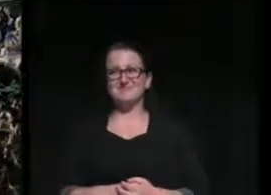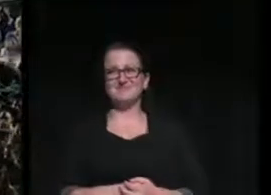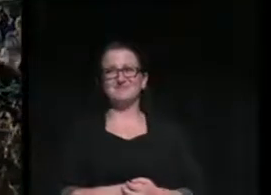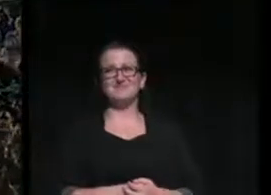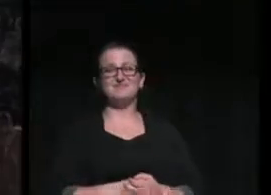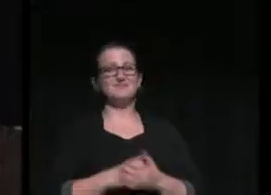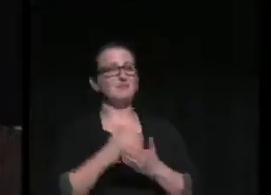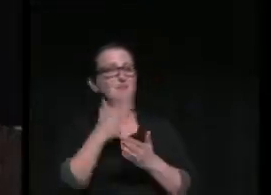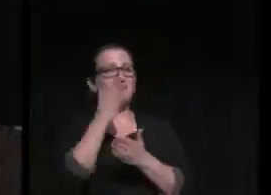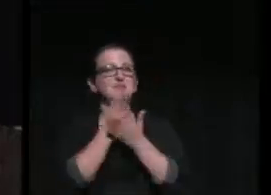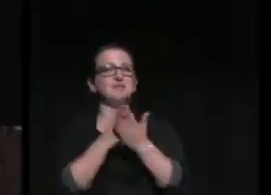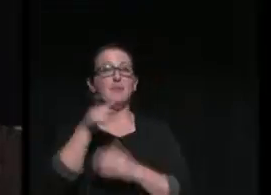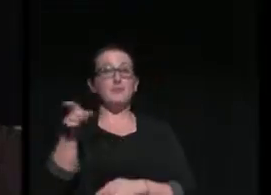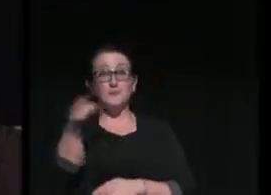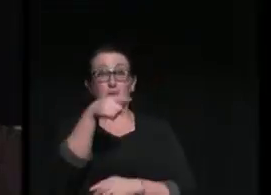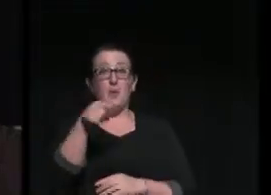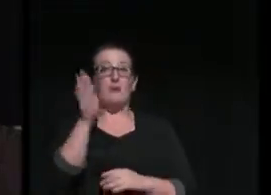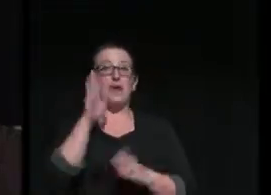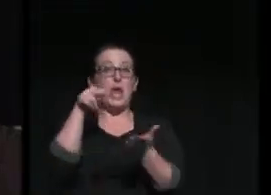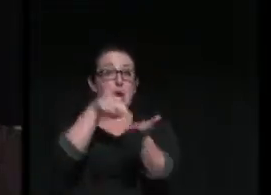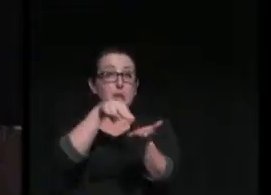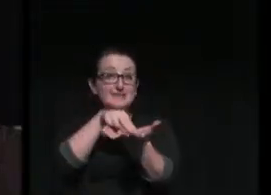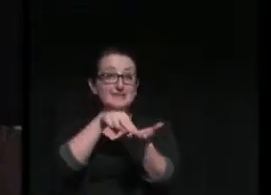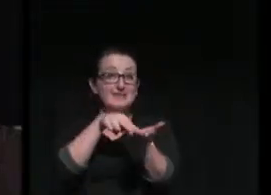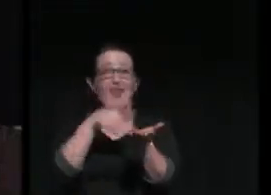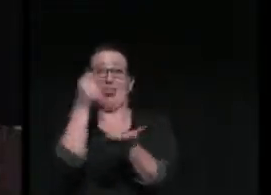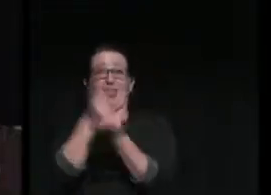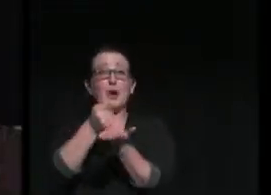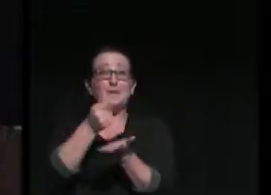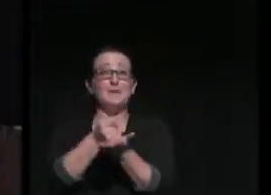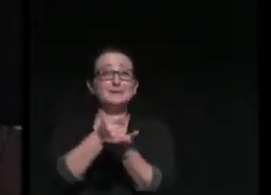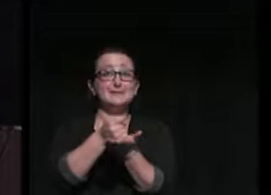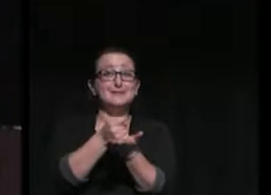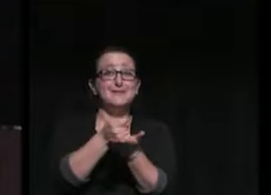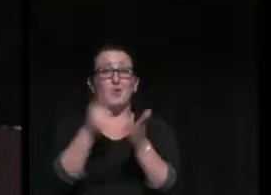Some of you will be nurses, therapists, and public health workers.